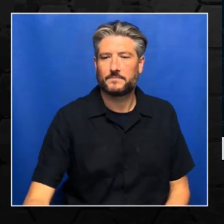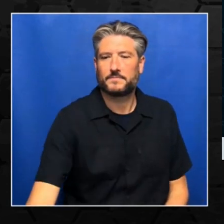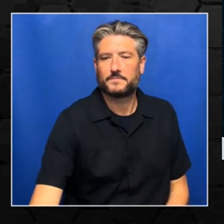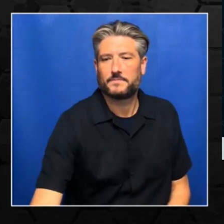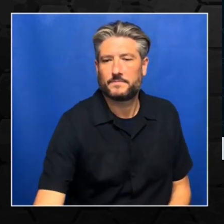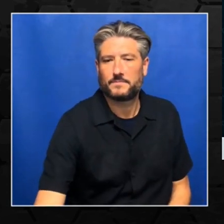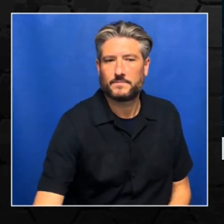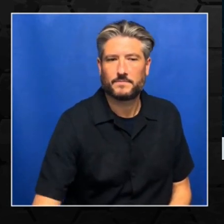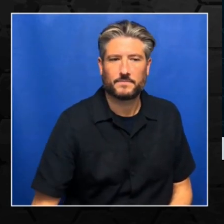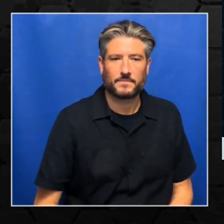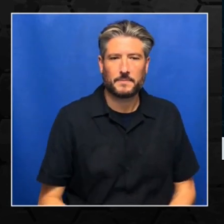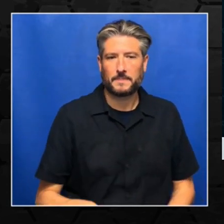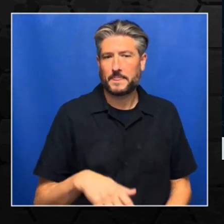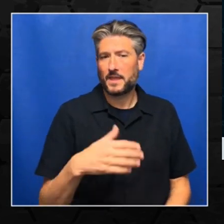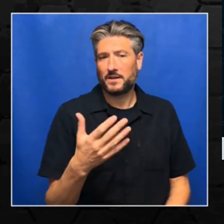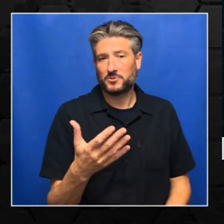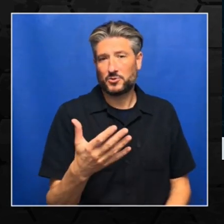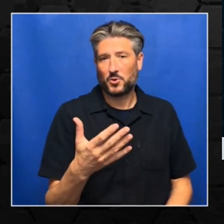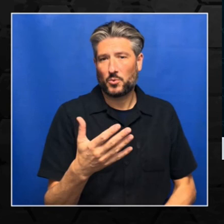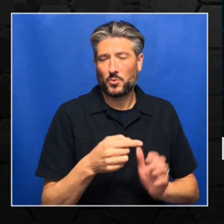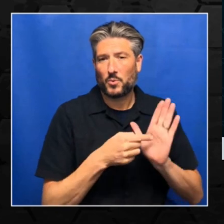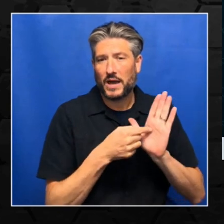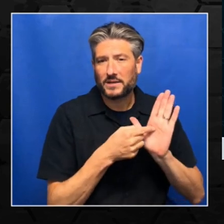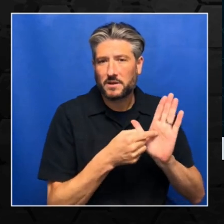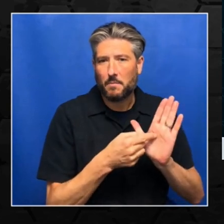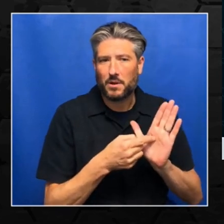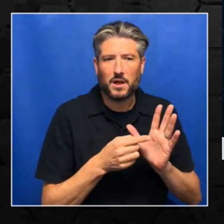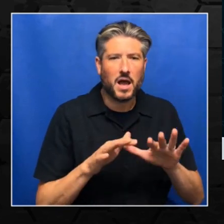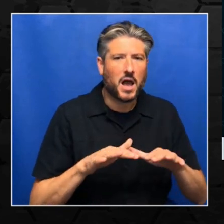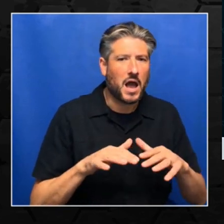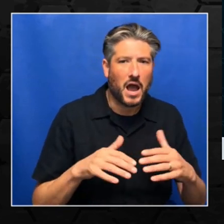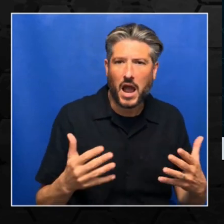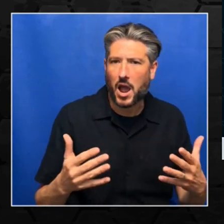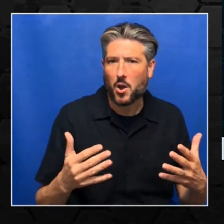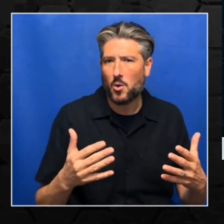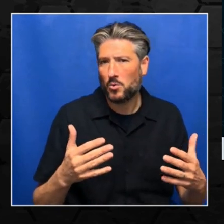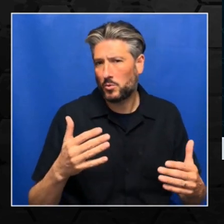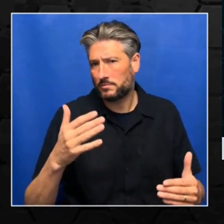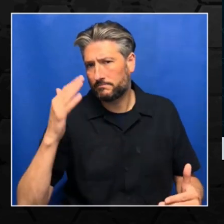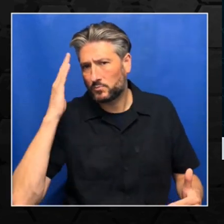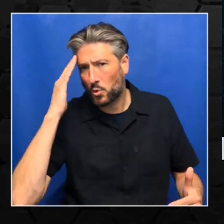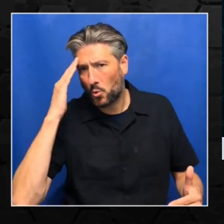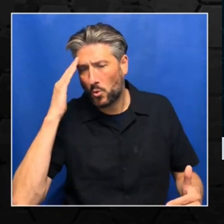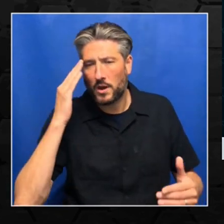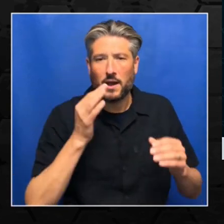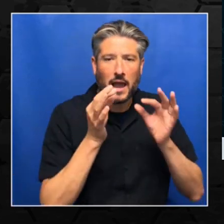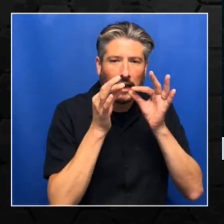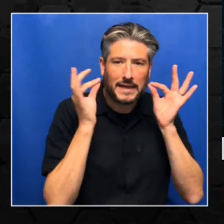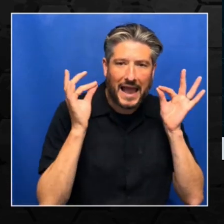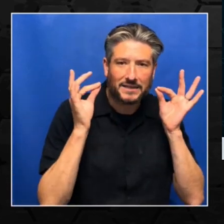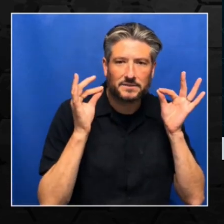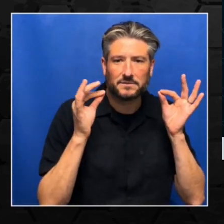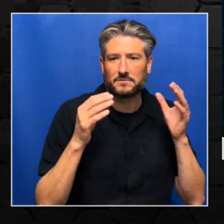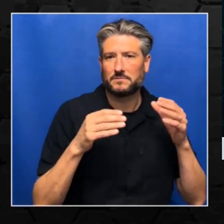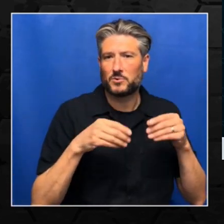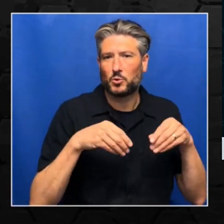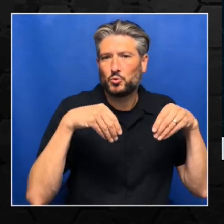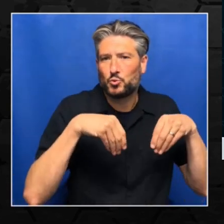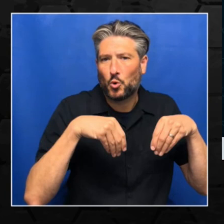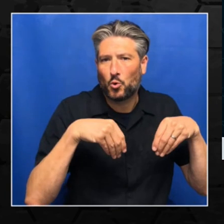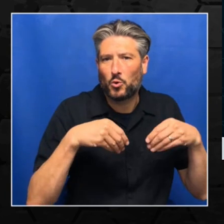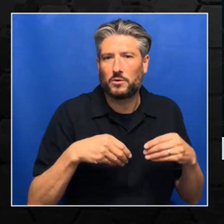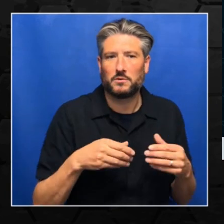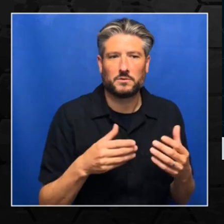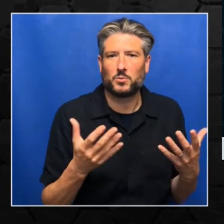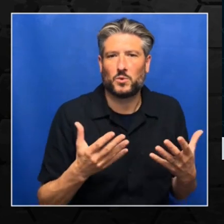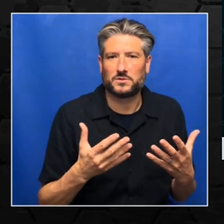is used for predicting if it's a cat or dog. So in artificial neural network, you have to give the width of the nose and the length of the